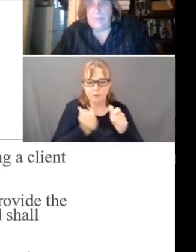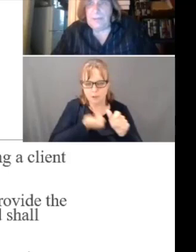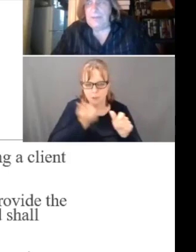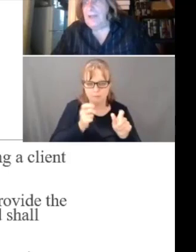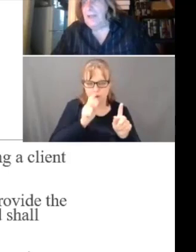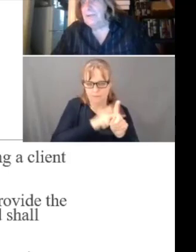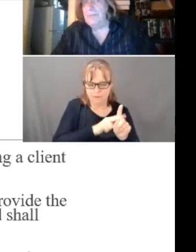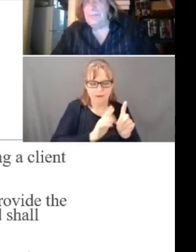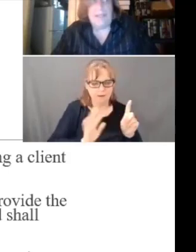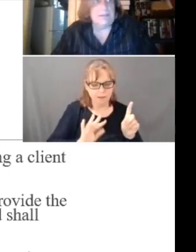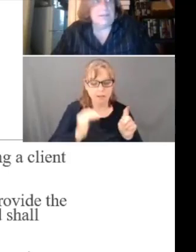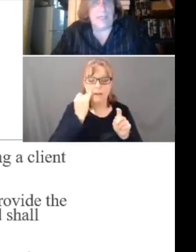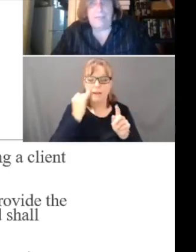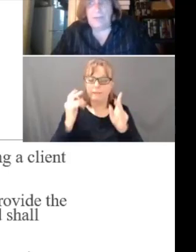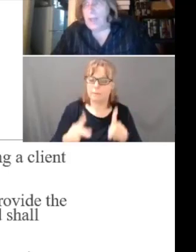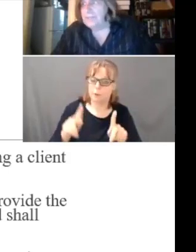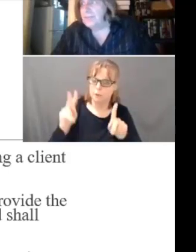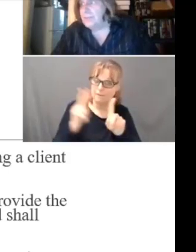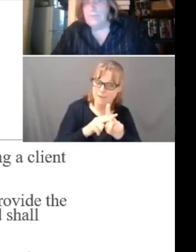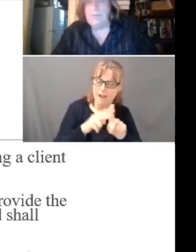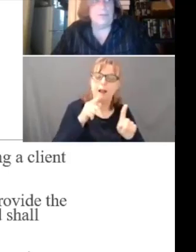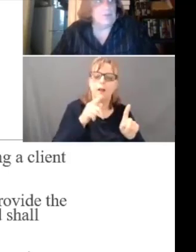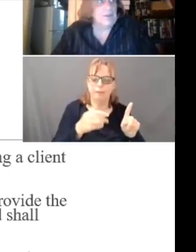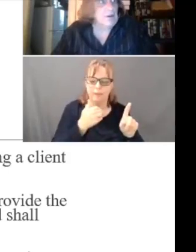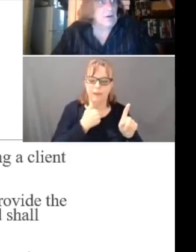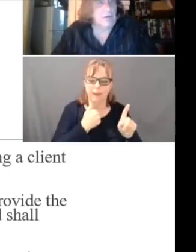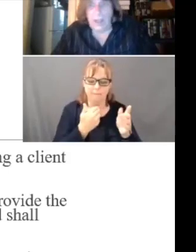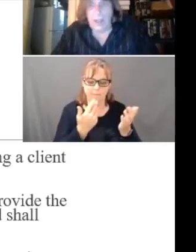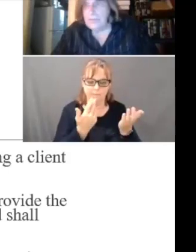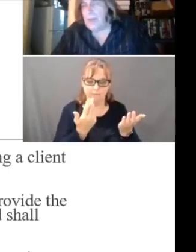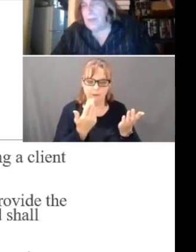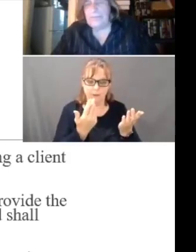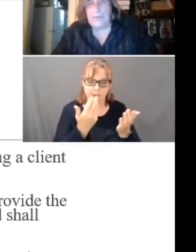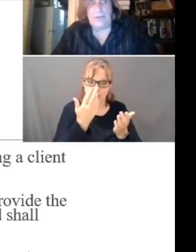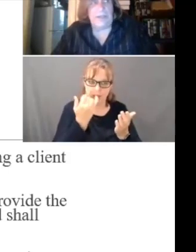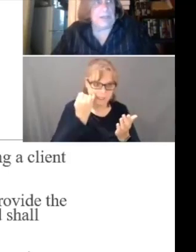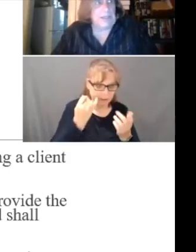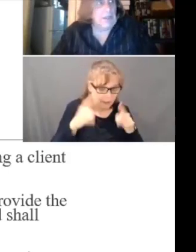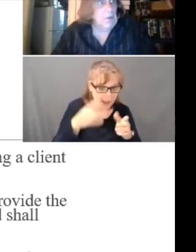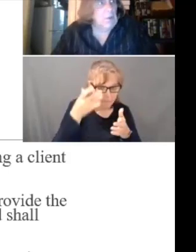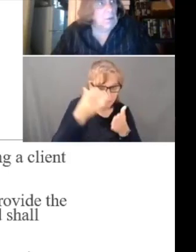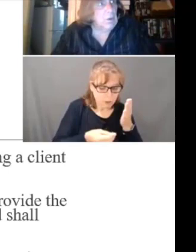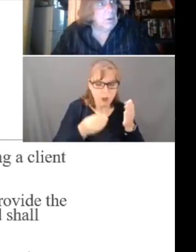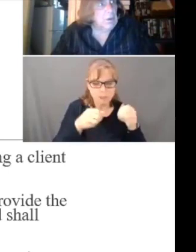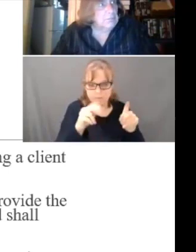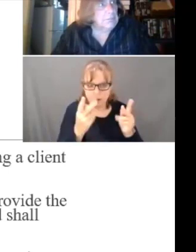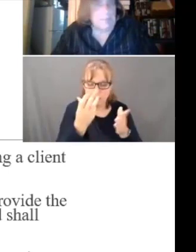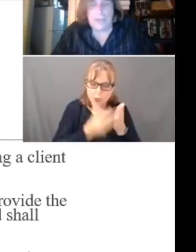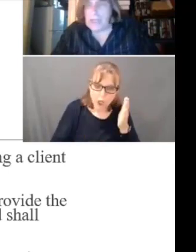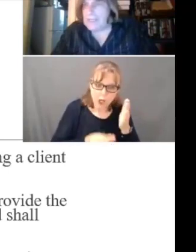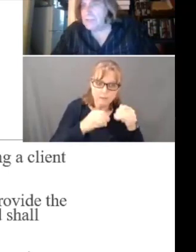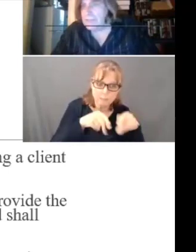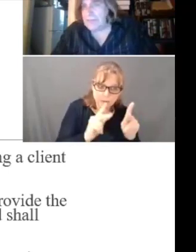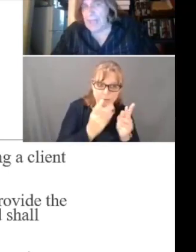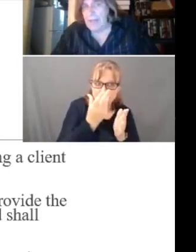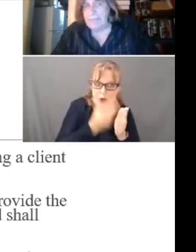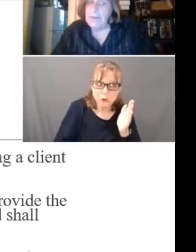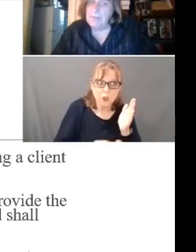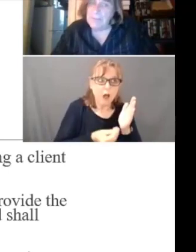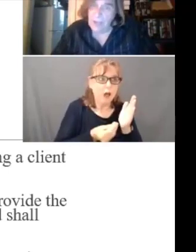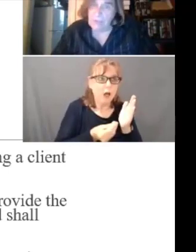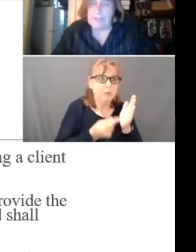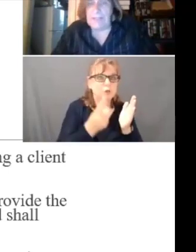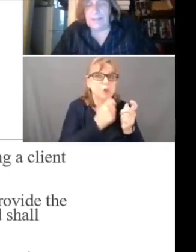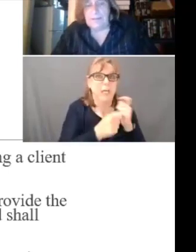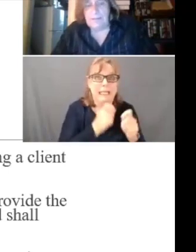If anybody files a complaint and they have a loss of privilege or a loss of opportunity or maybe change of staff